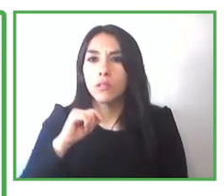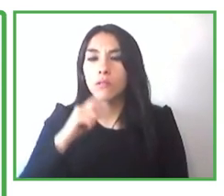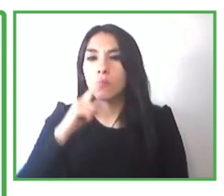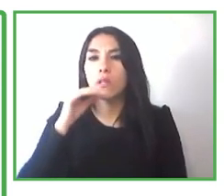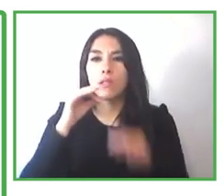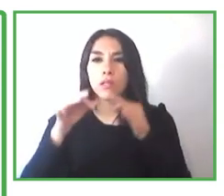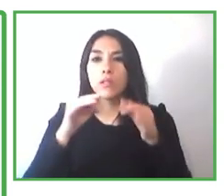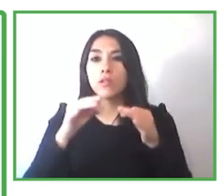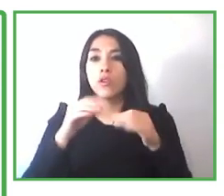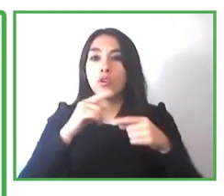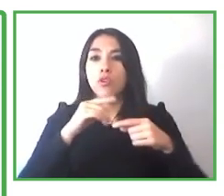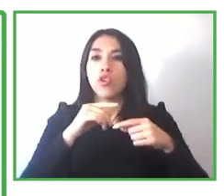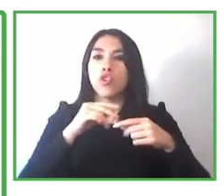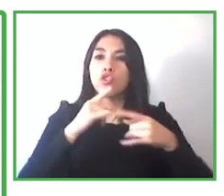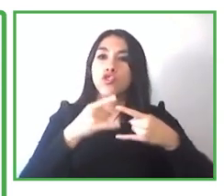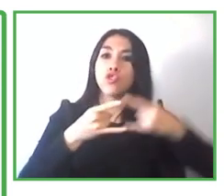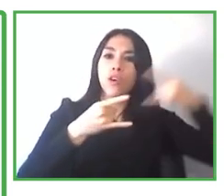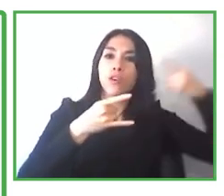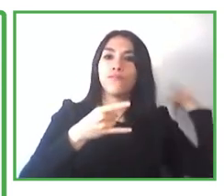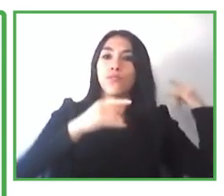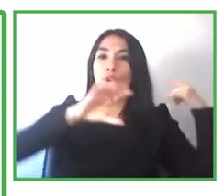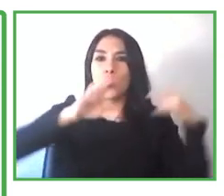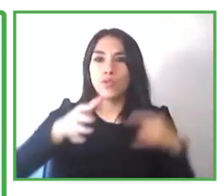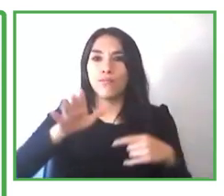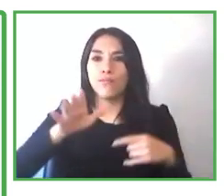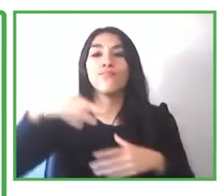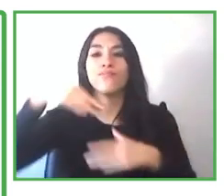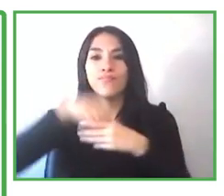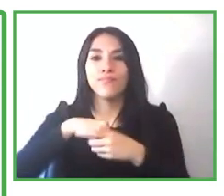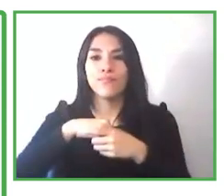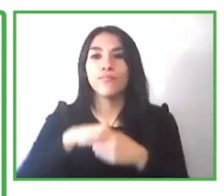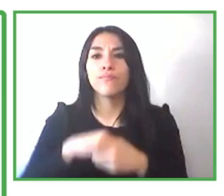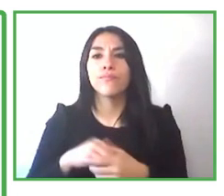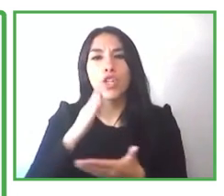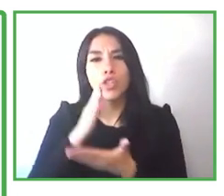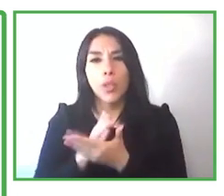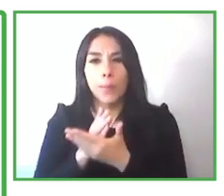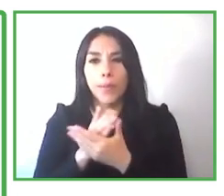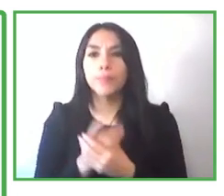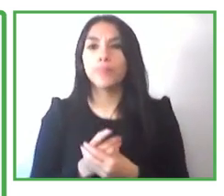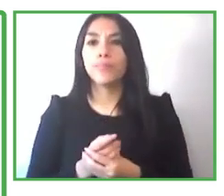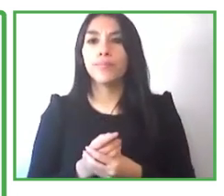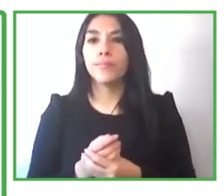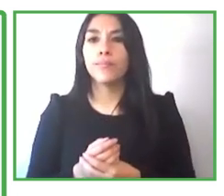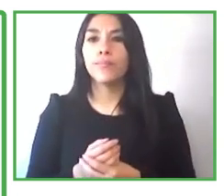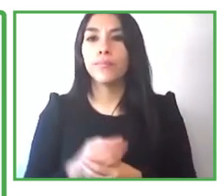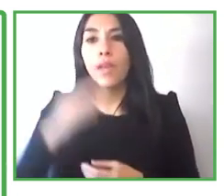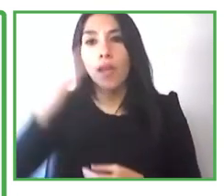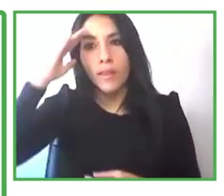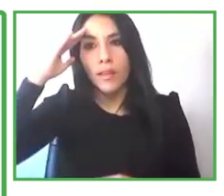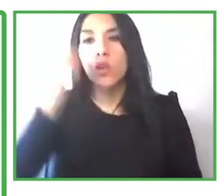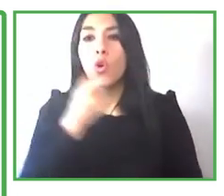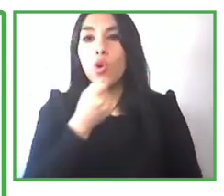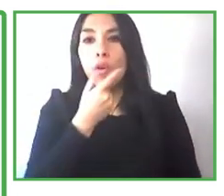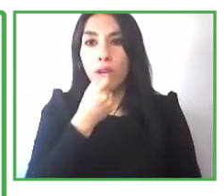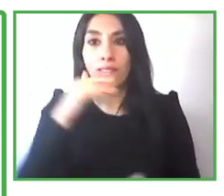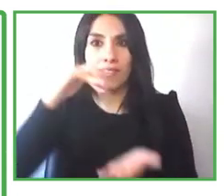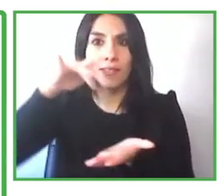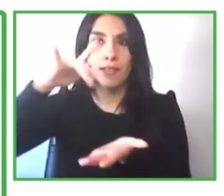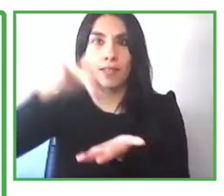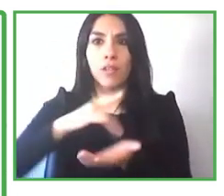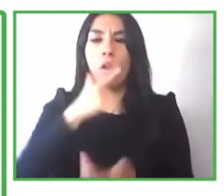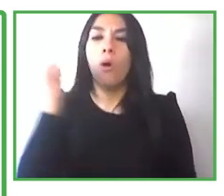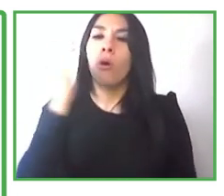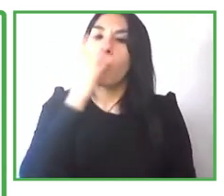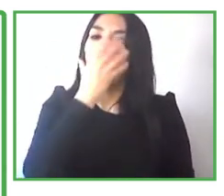college in dublin in ireland beautiful ireland and we run a two-year certificate program for students with